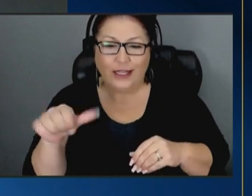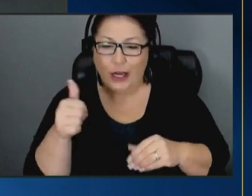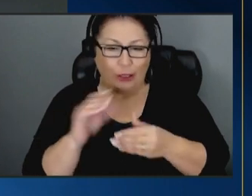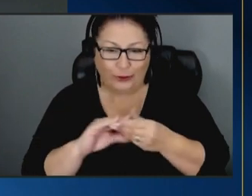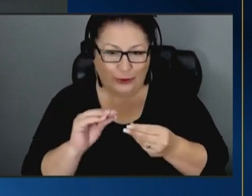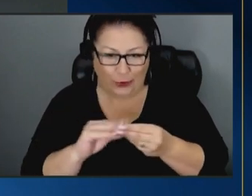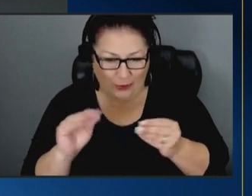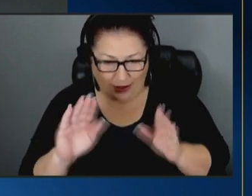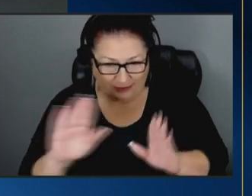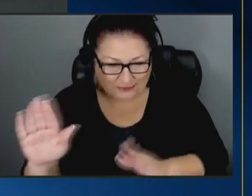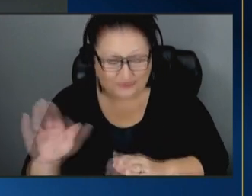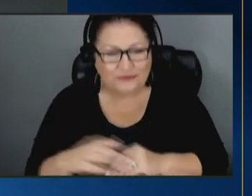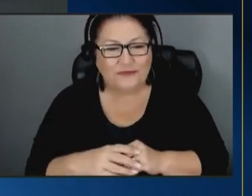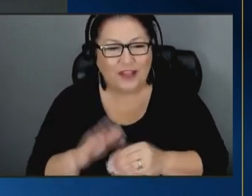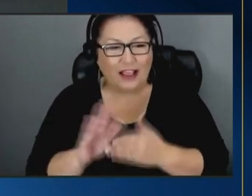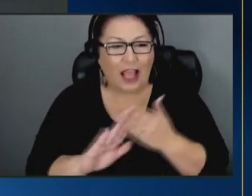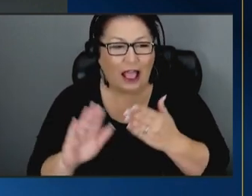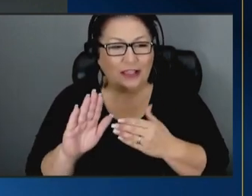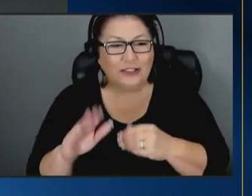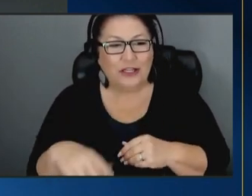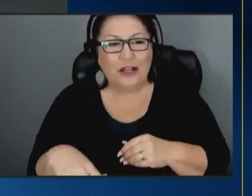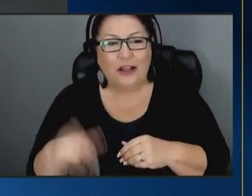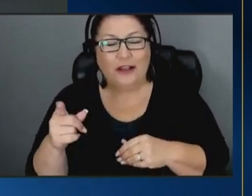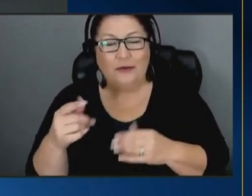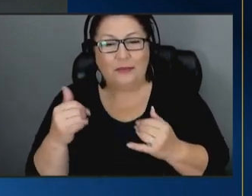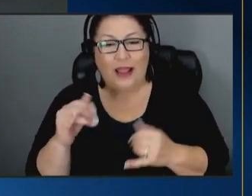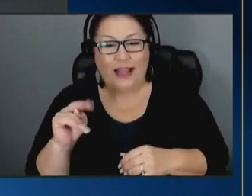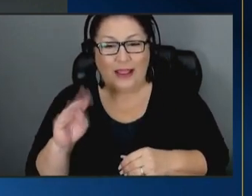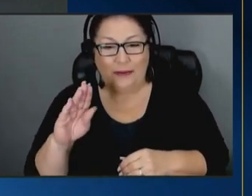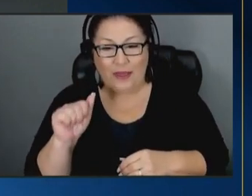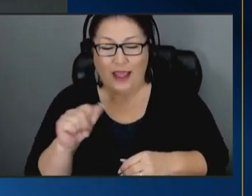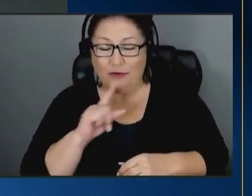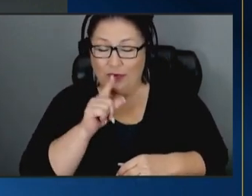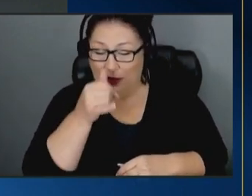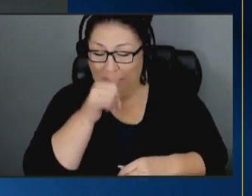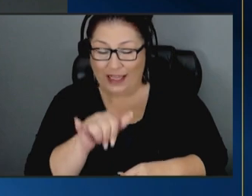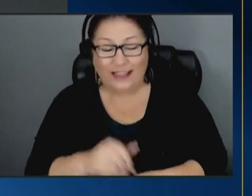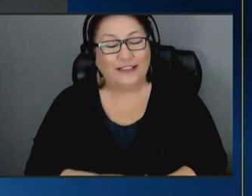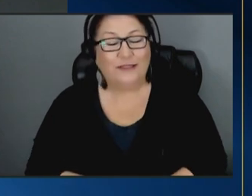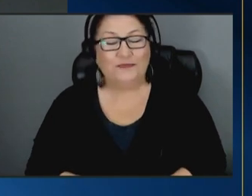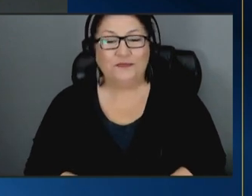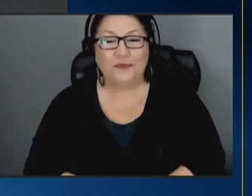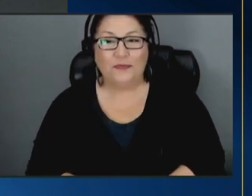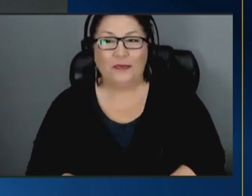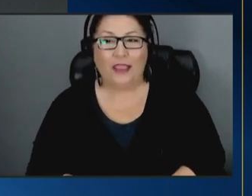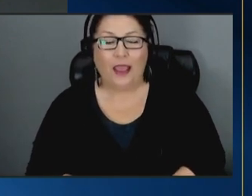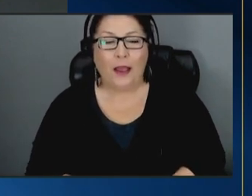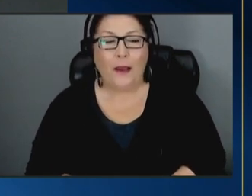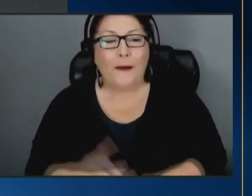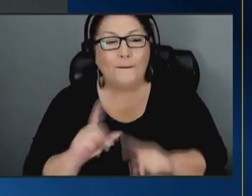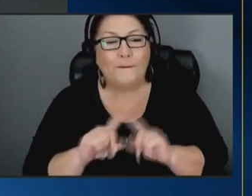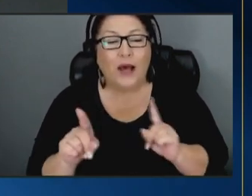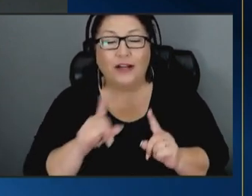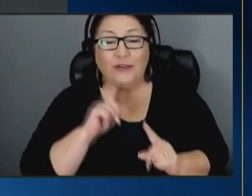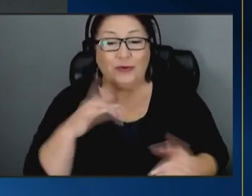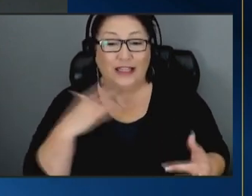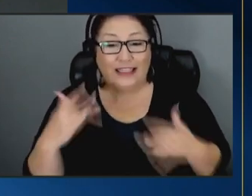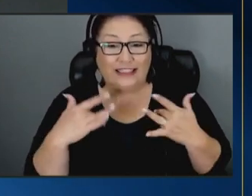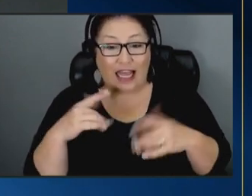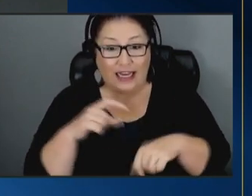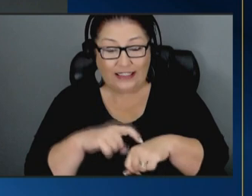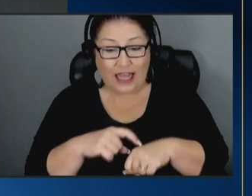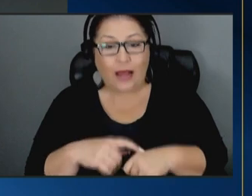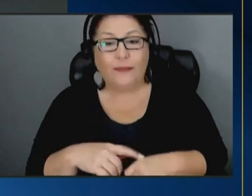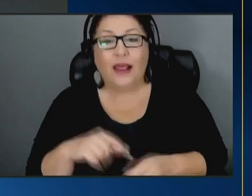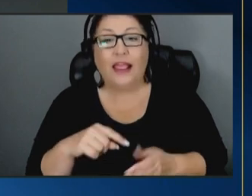dreaming of playing in the nba pretty ridiculous um but it's an exciting time this is